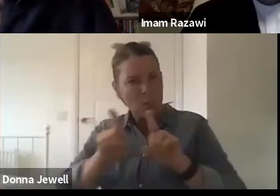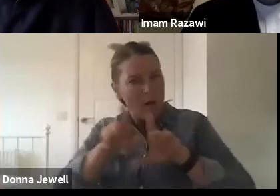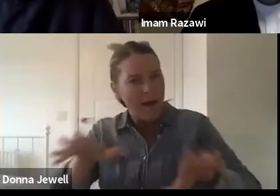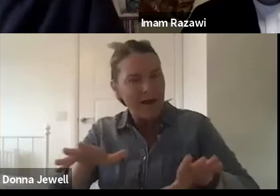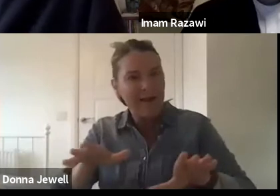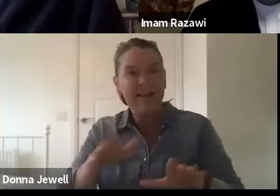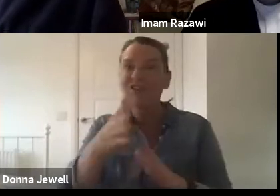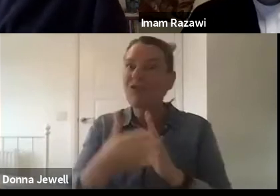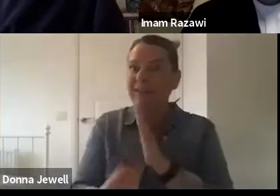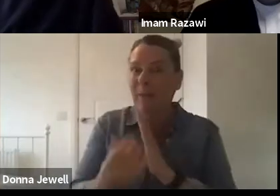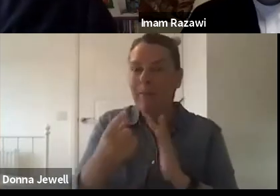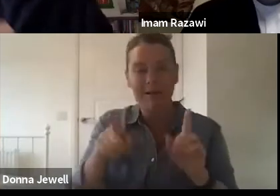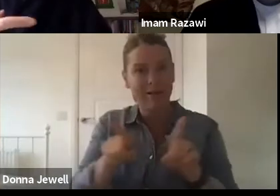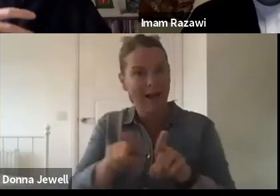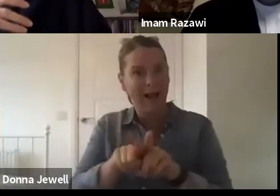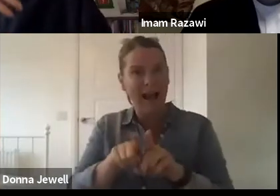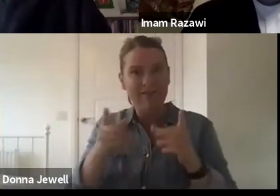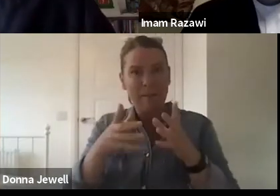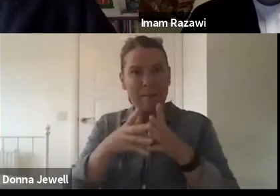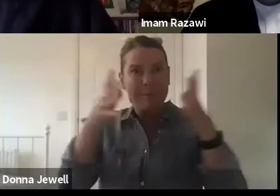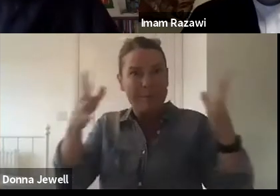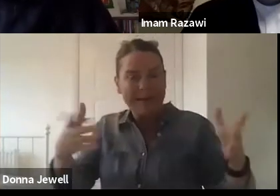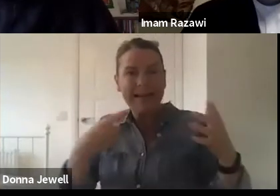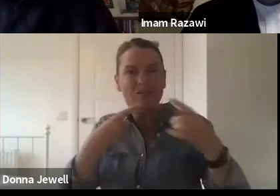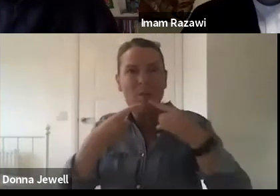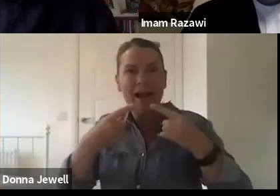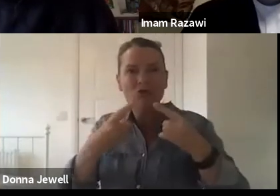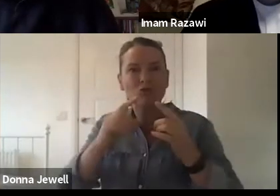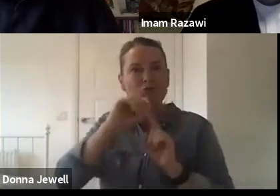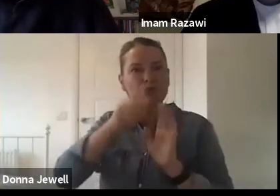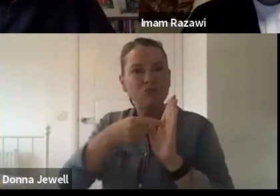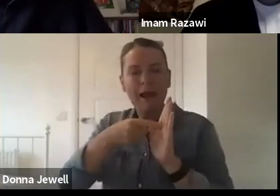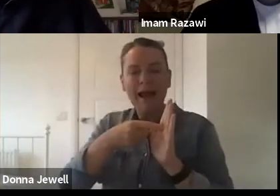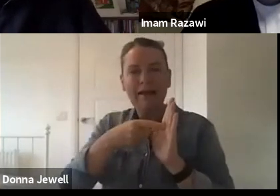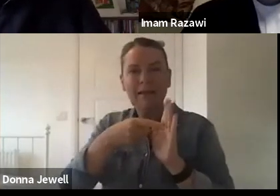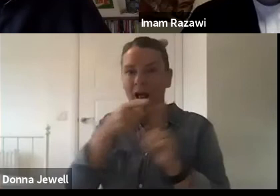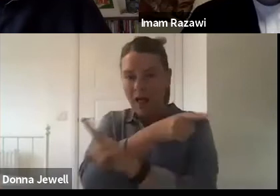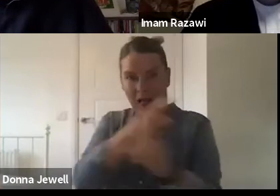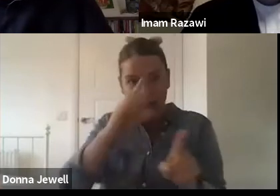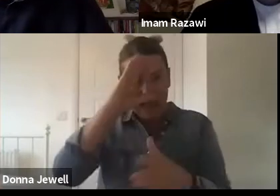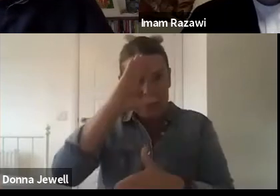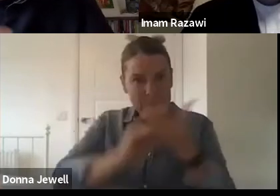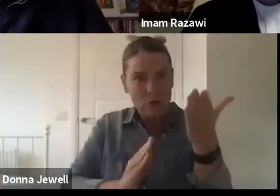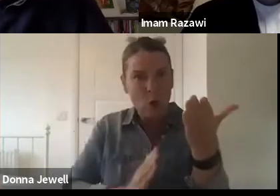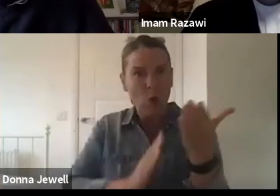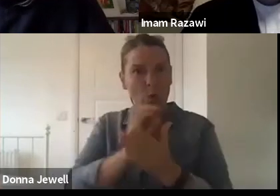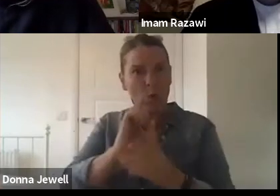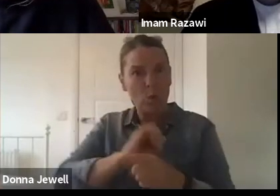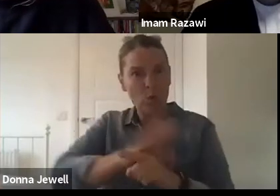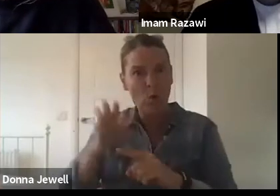like a math information project where they were documenting and collecting experiences of people, people